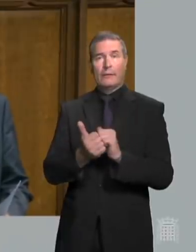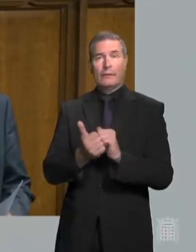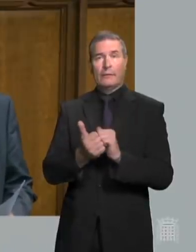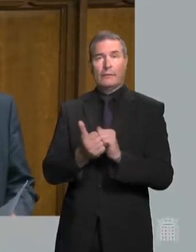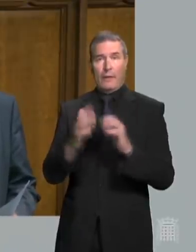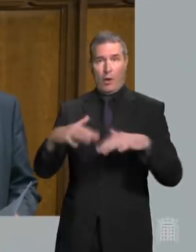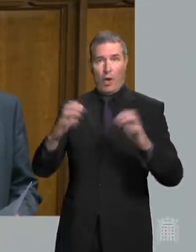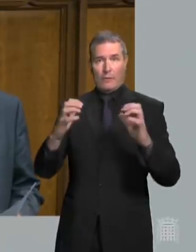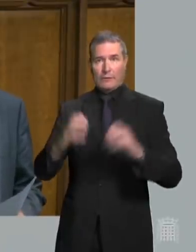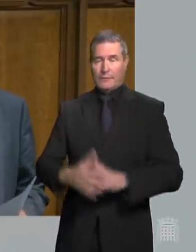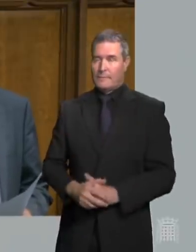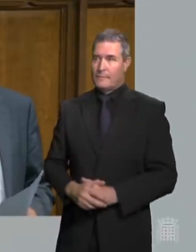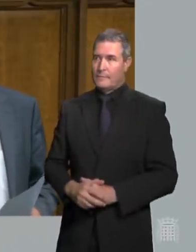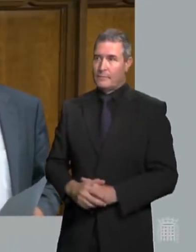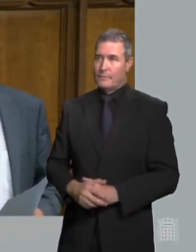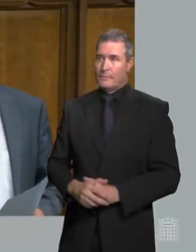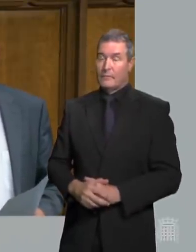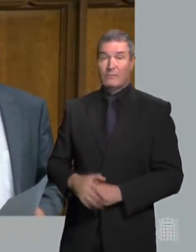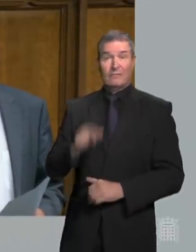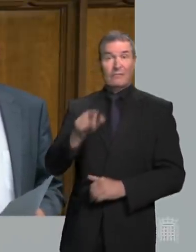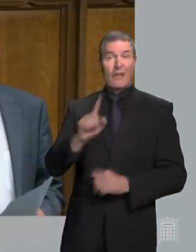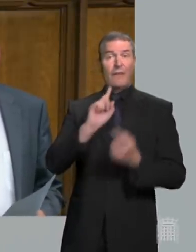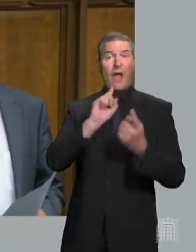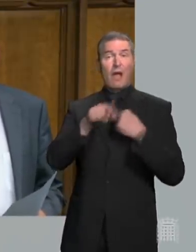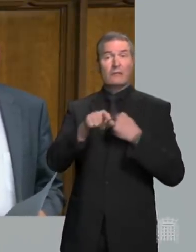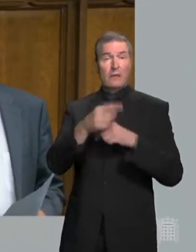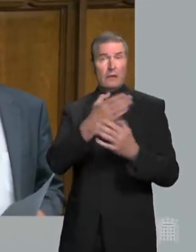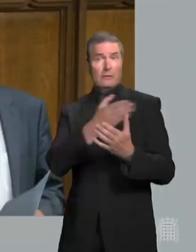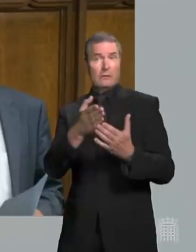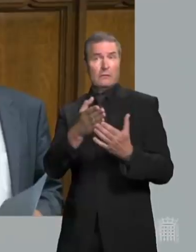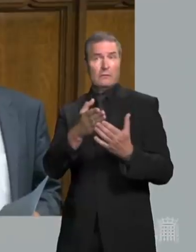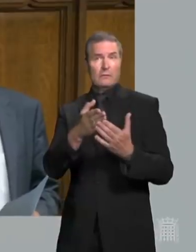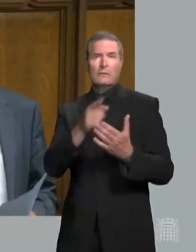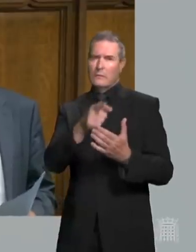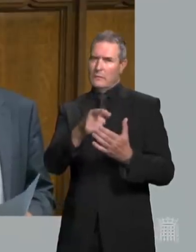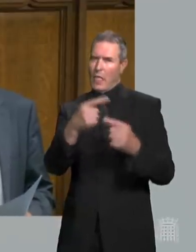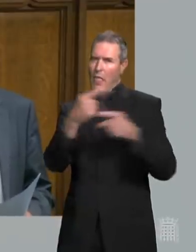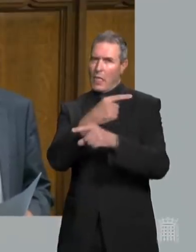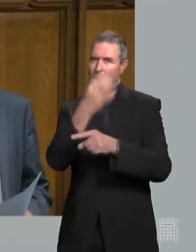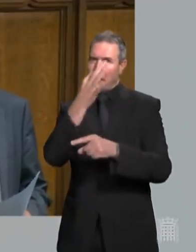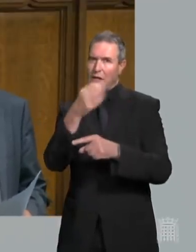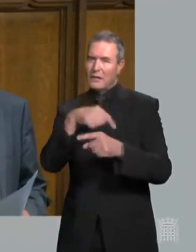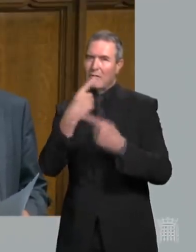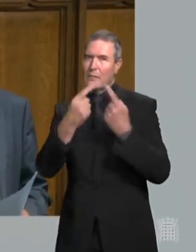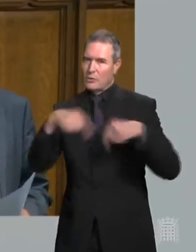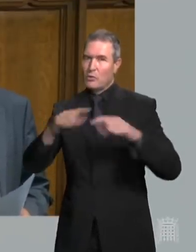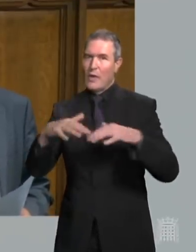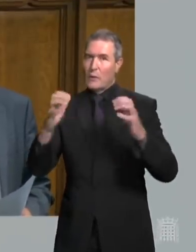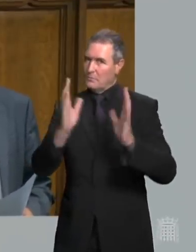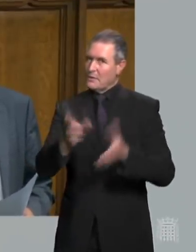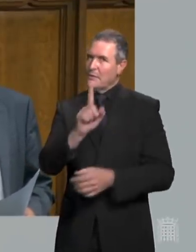Commons and that answer therefore must have been a misleading answer to the House